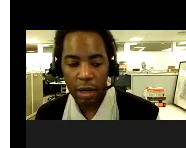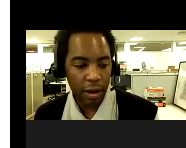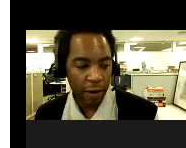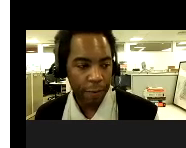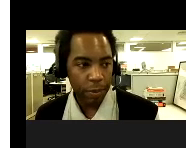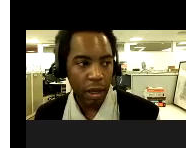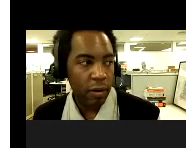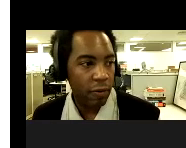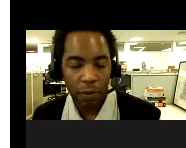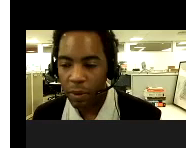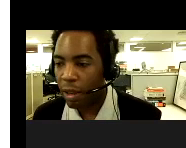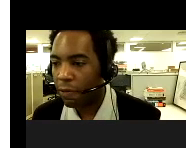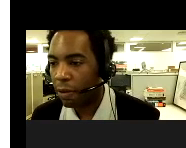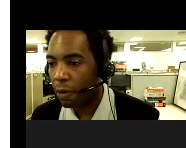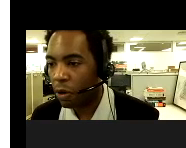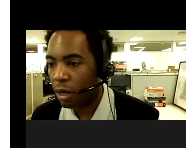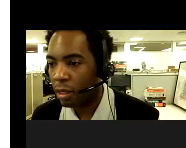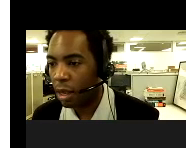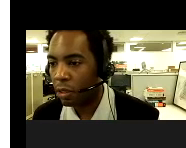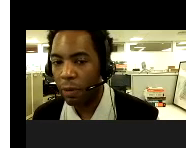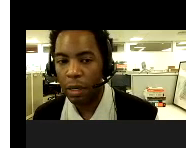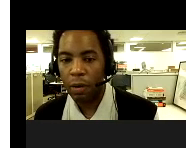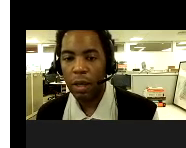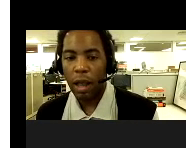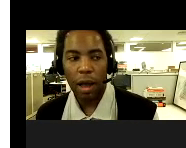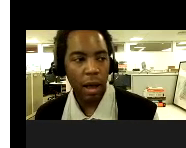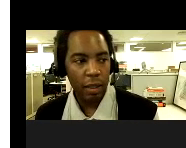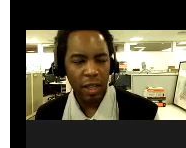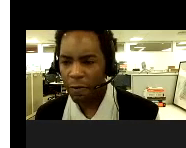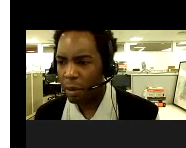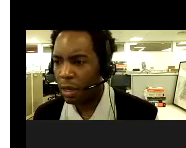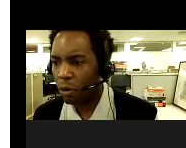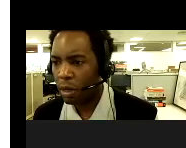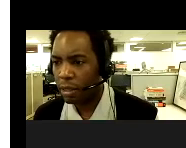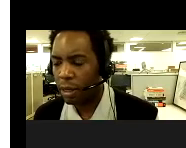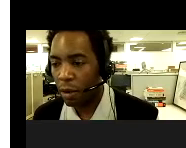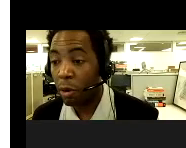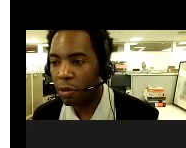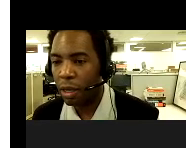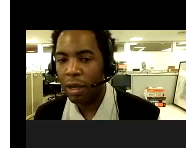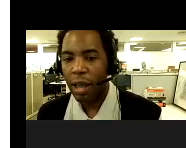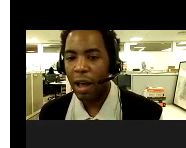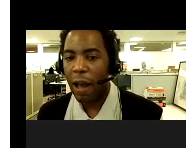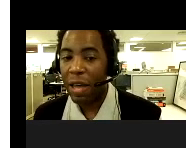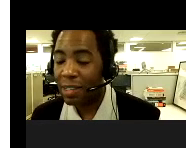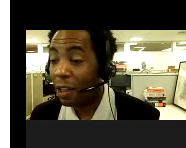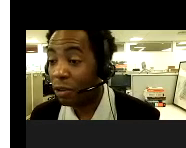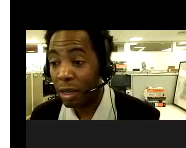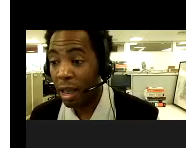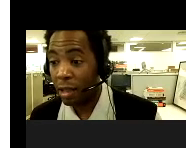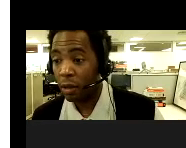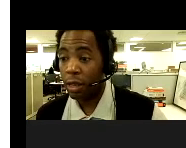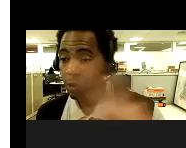updated, um, and if, if I'm running out of time, just let me know. Uh, looks like I have maybe 10 more minutes and I'm almost done. a vaccine